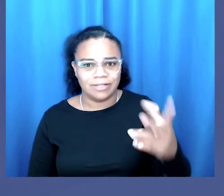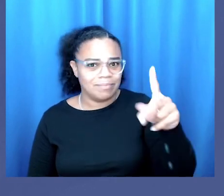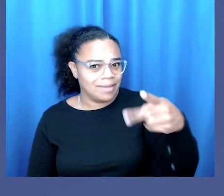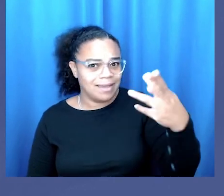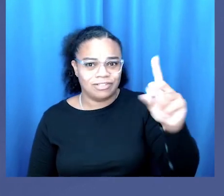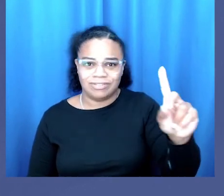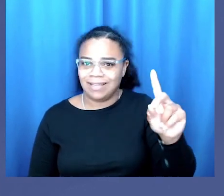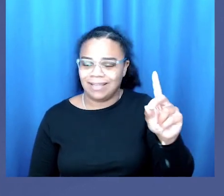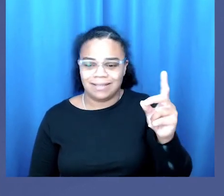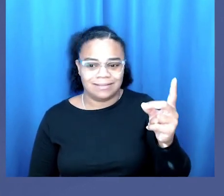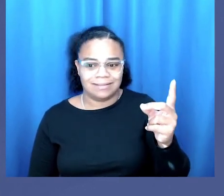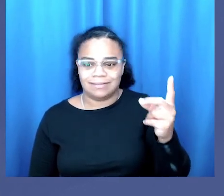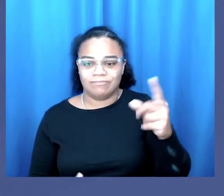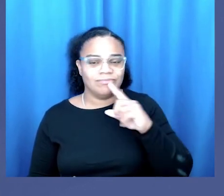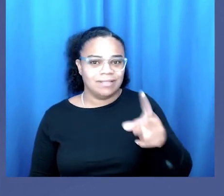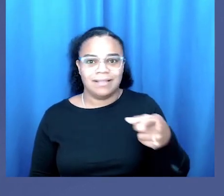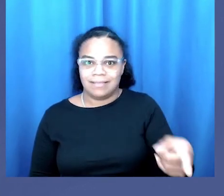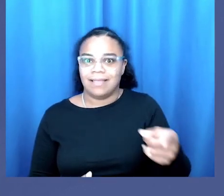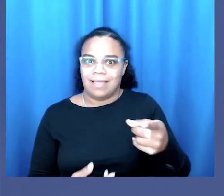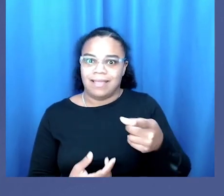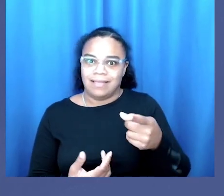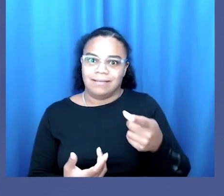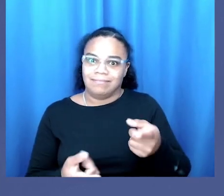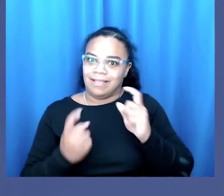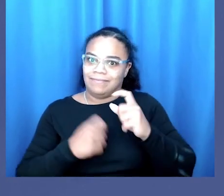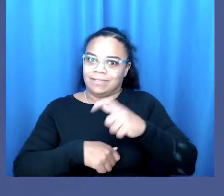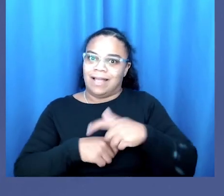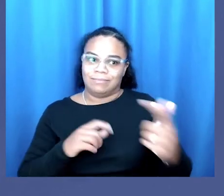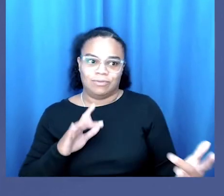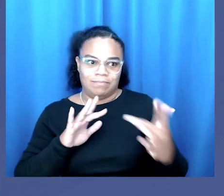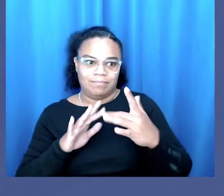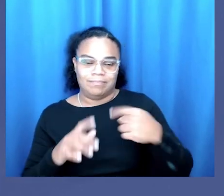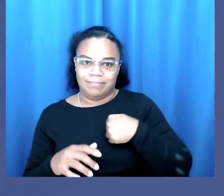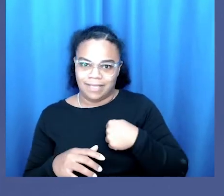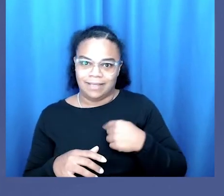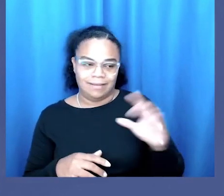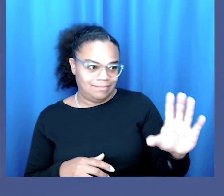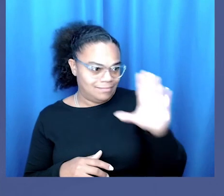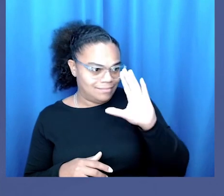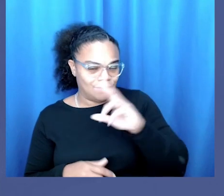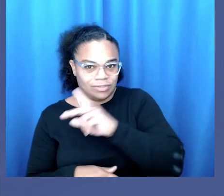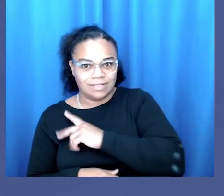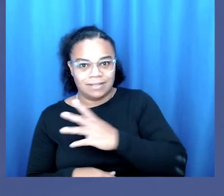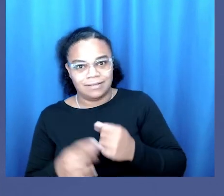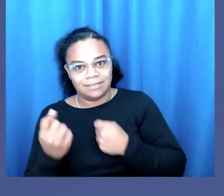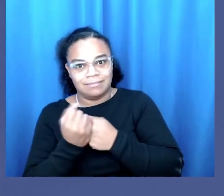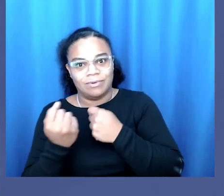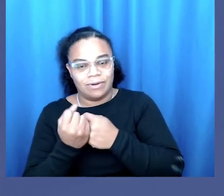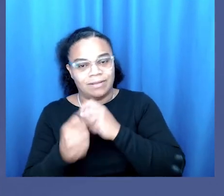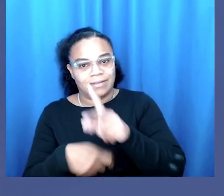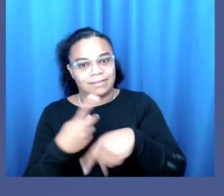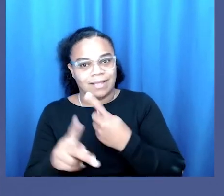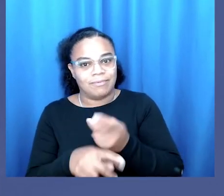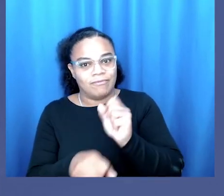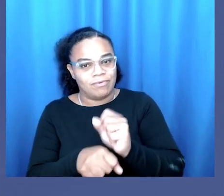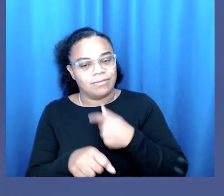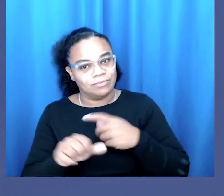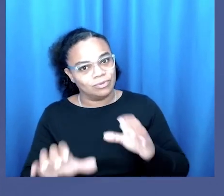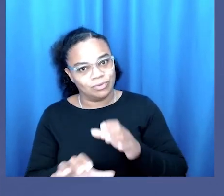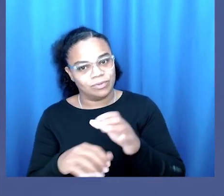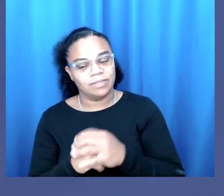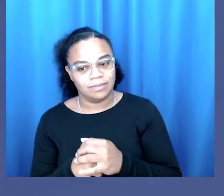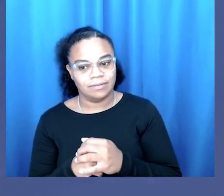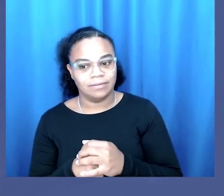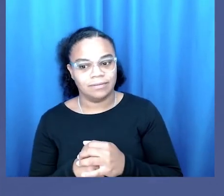PhDs and everything and they made time to like reach out to me personally and affirm the type of scholarship